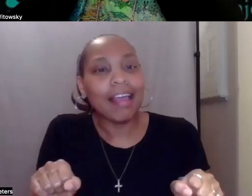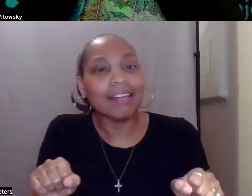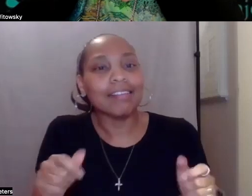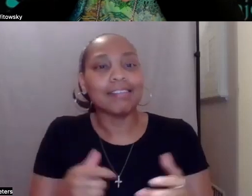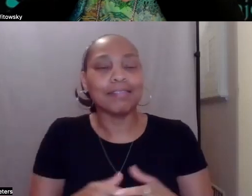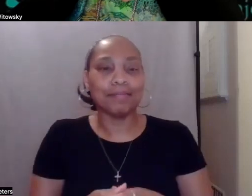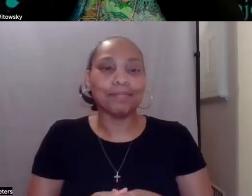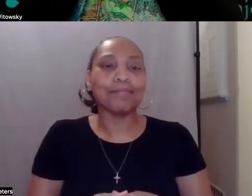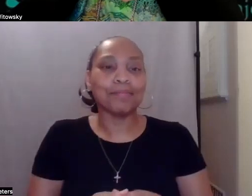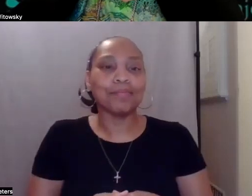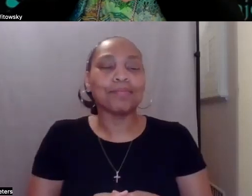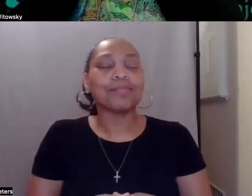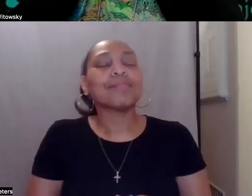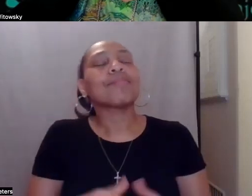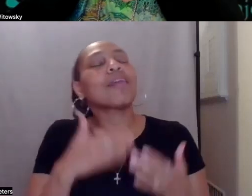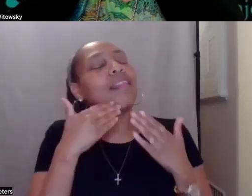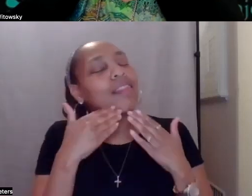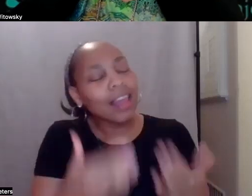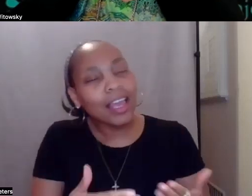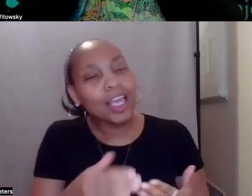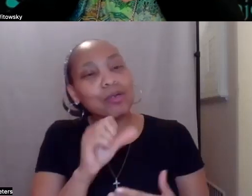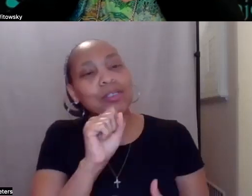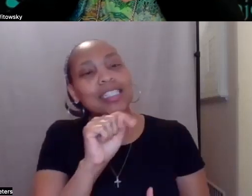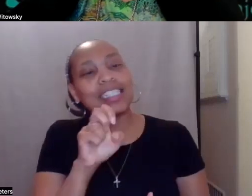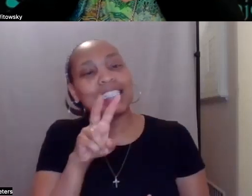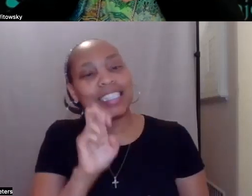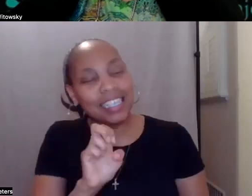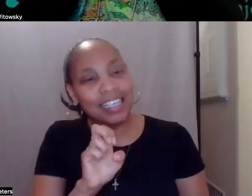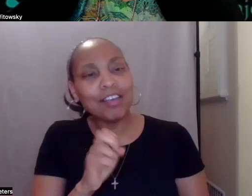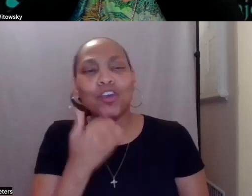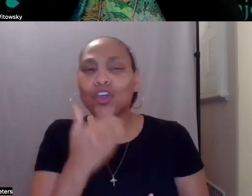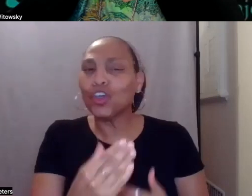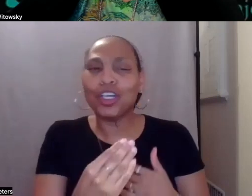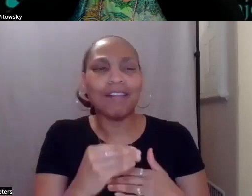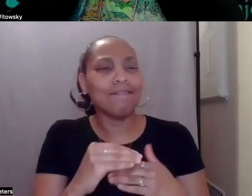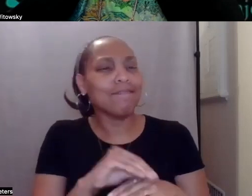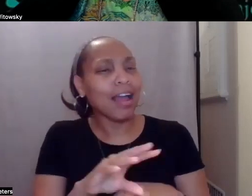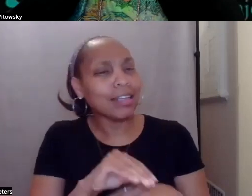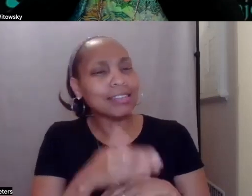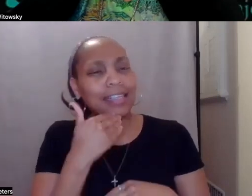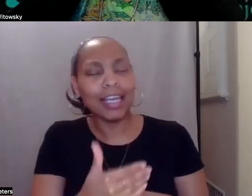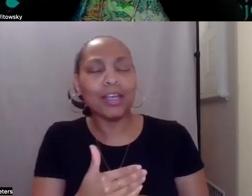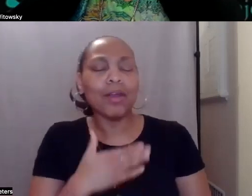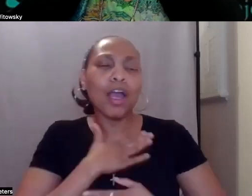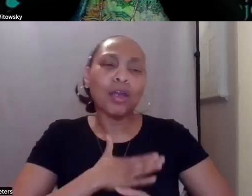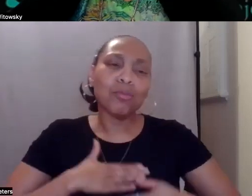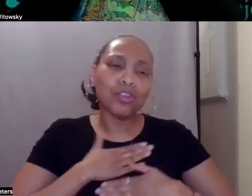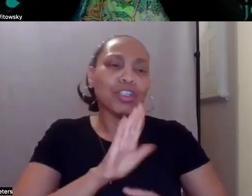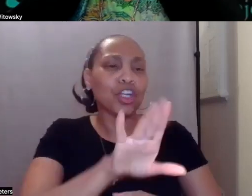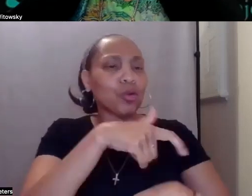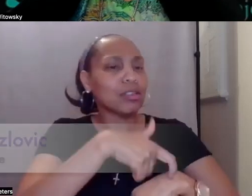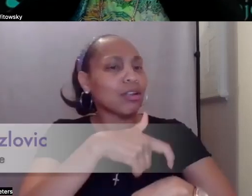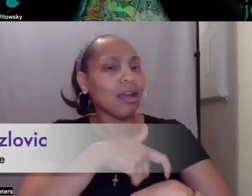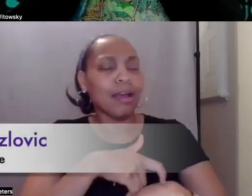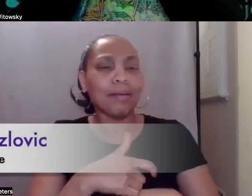Thanks, Steve. More great advice. So I really appreciate your time. And I know that you're going to stick around in case anything comes